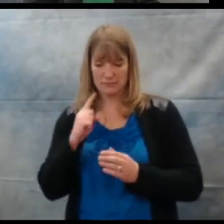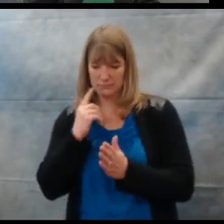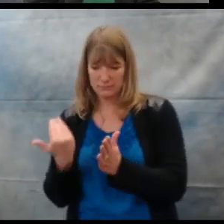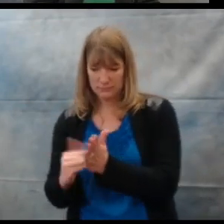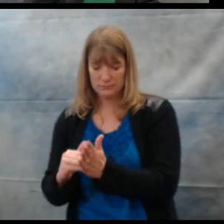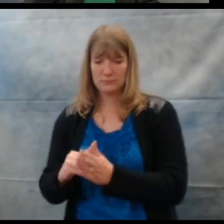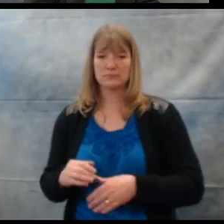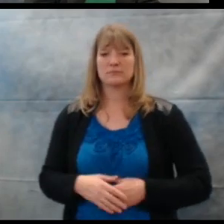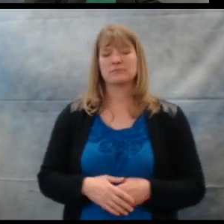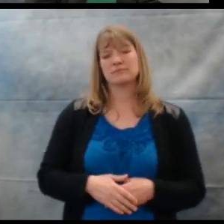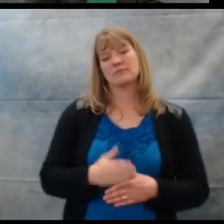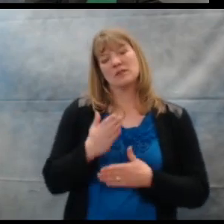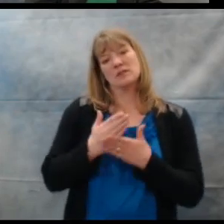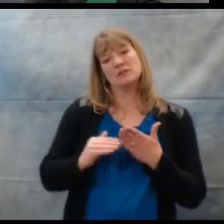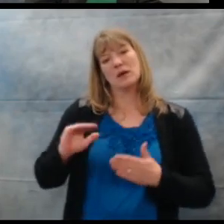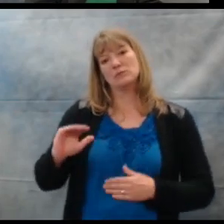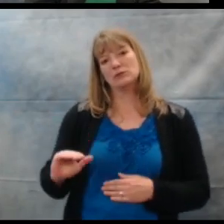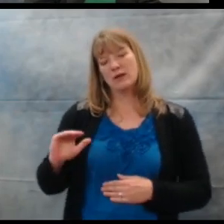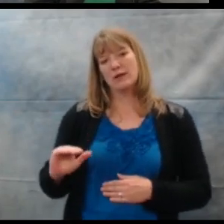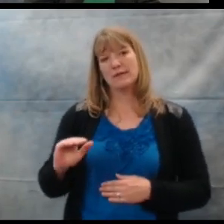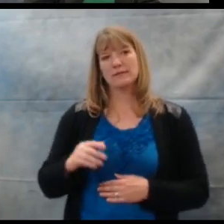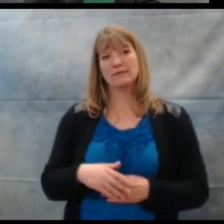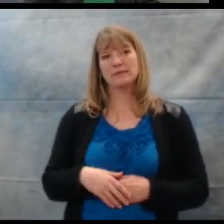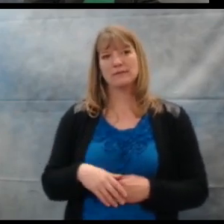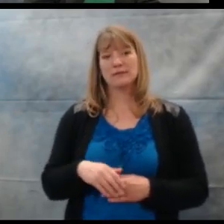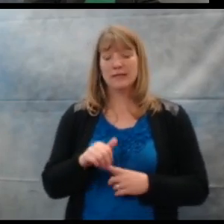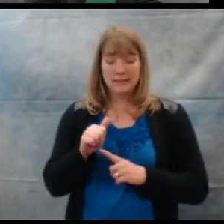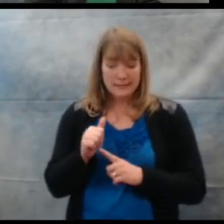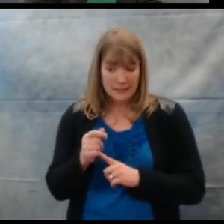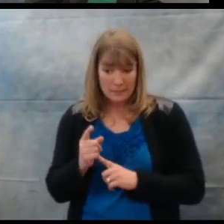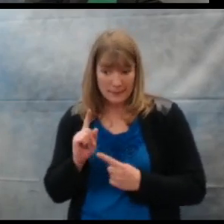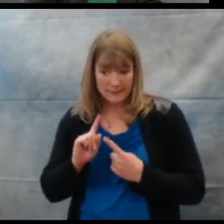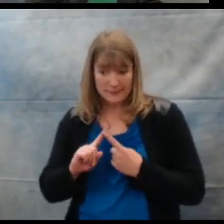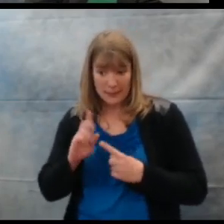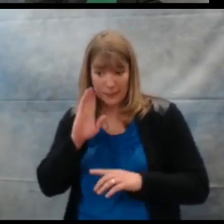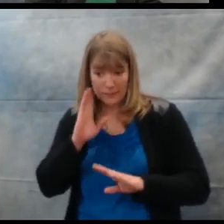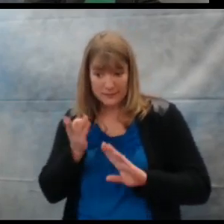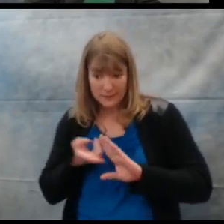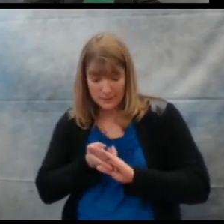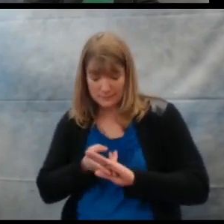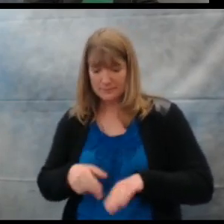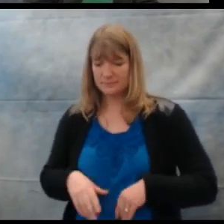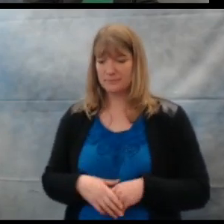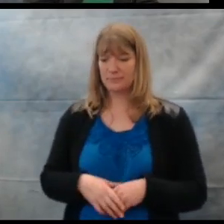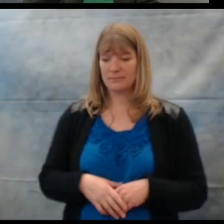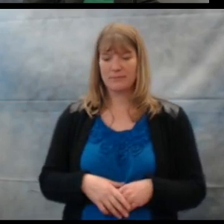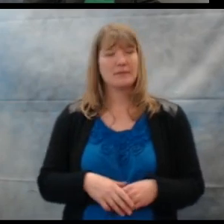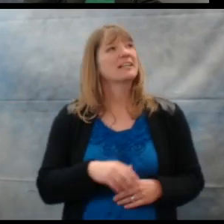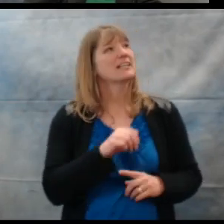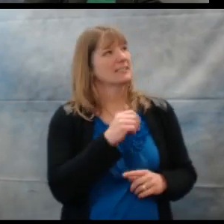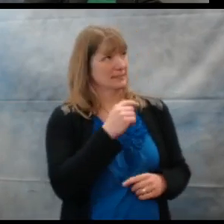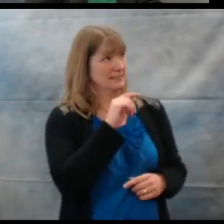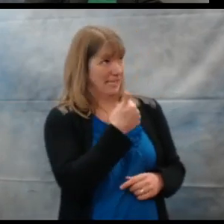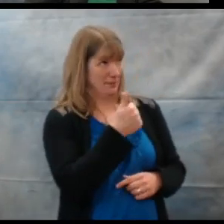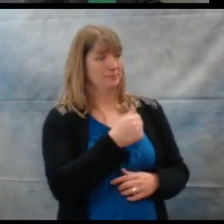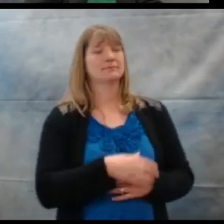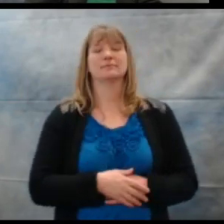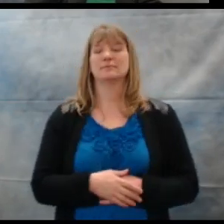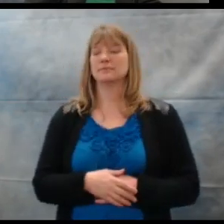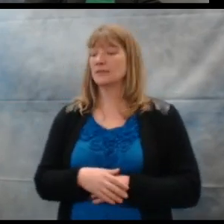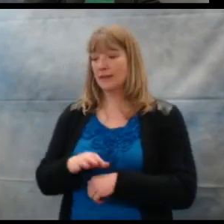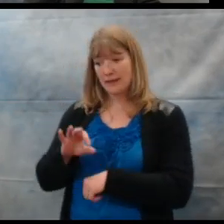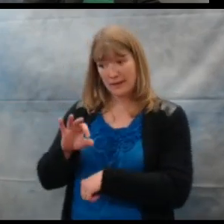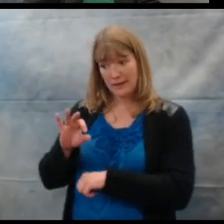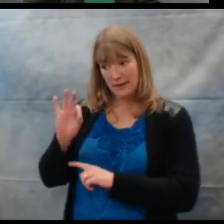So some children would be able, you could do ten minutes till bedtime, and they might be able to say